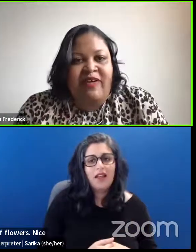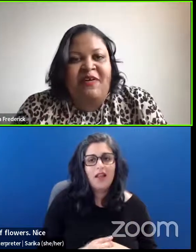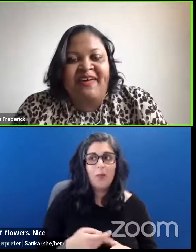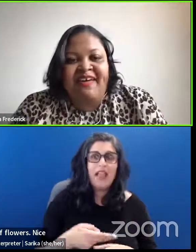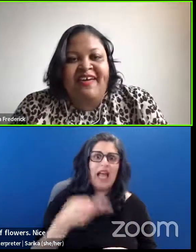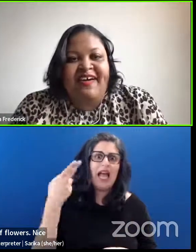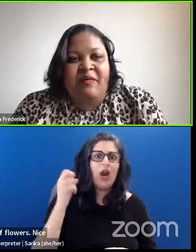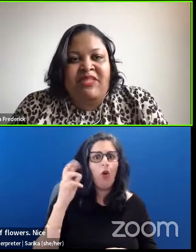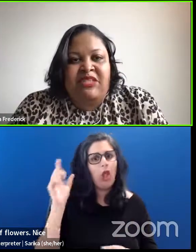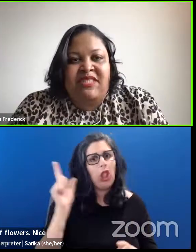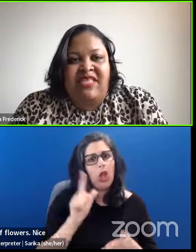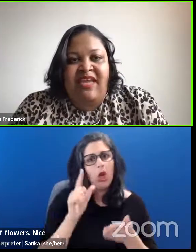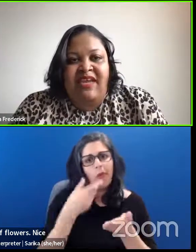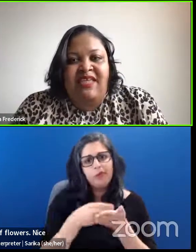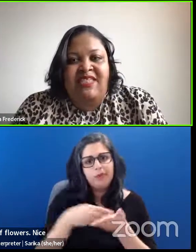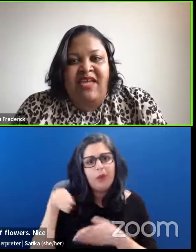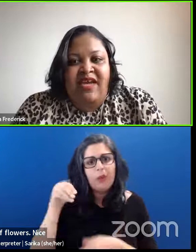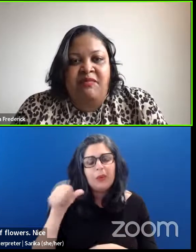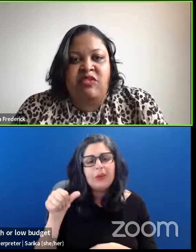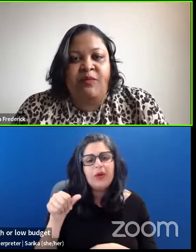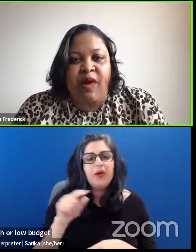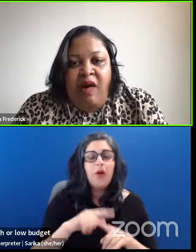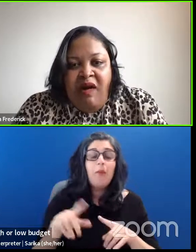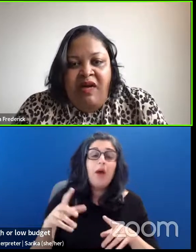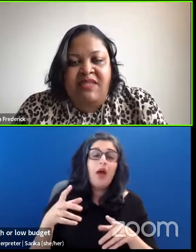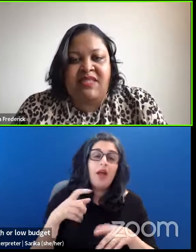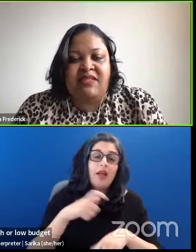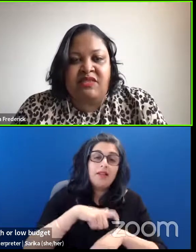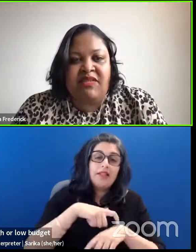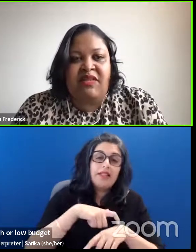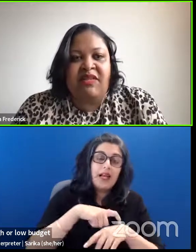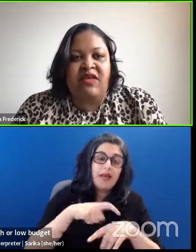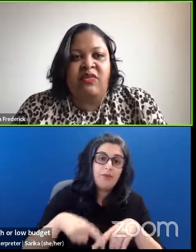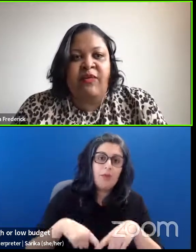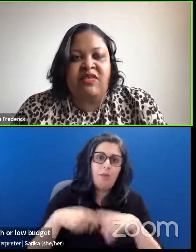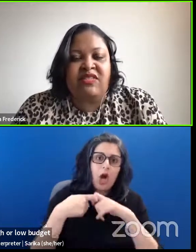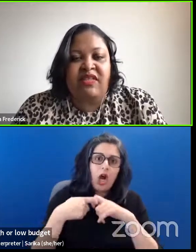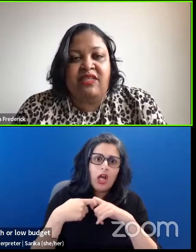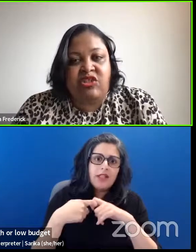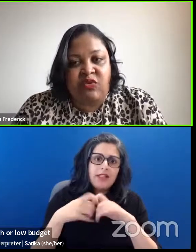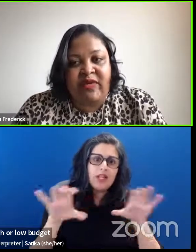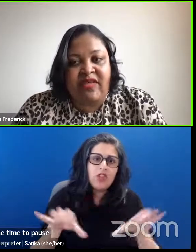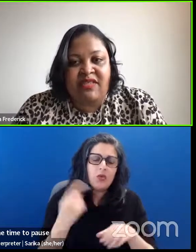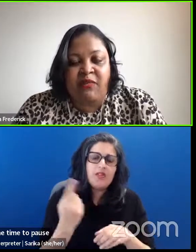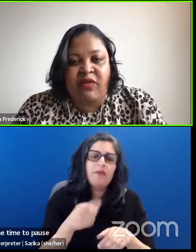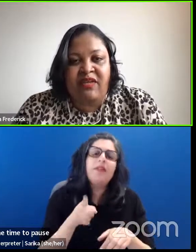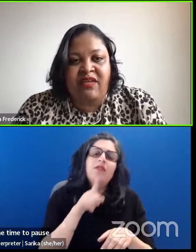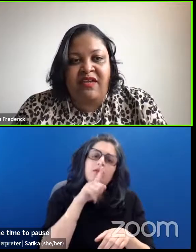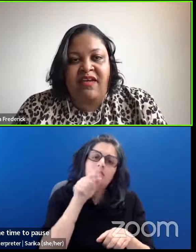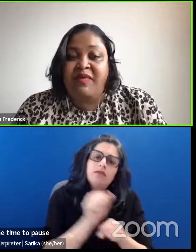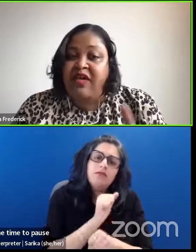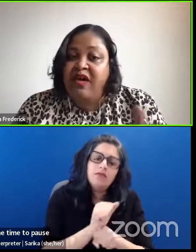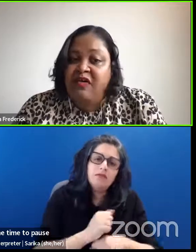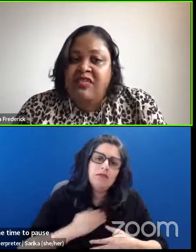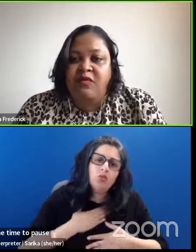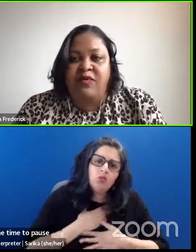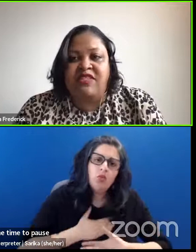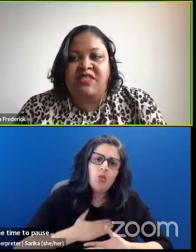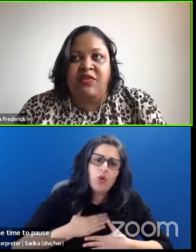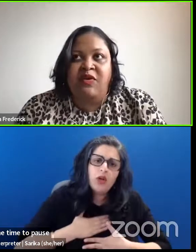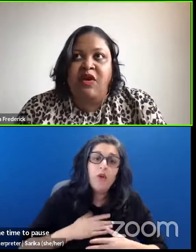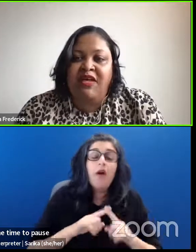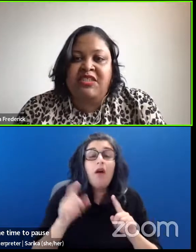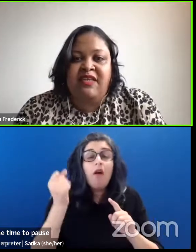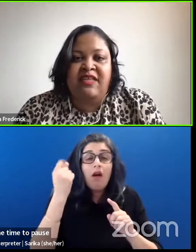if you will. Um, but just taking the time to pause and do something that you personally enjoy is important. But I also